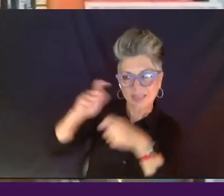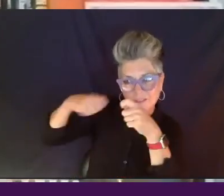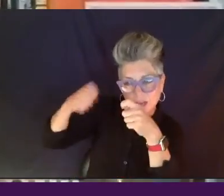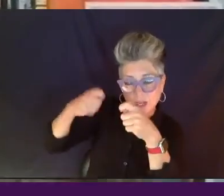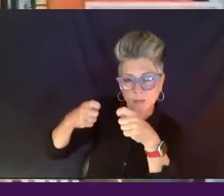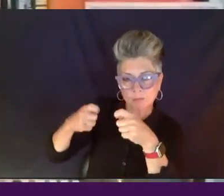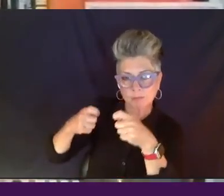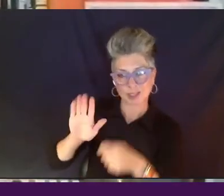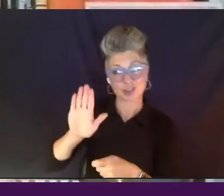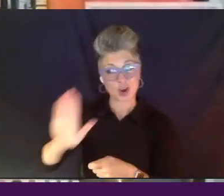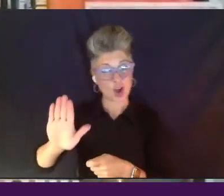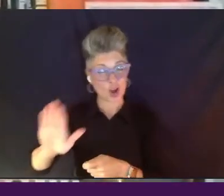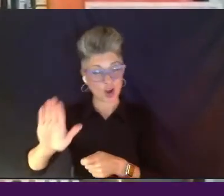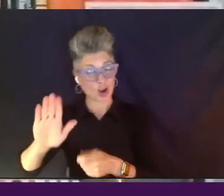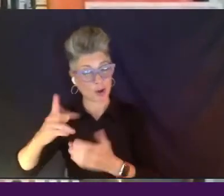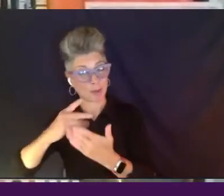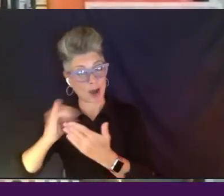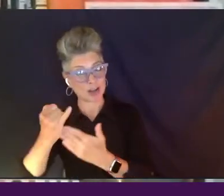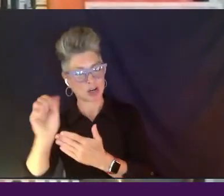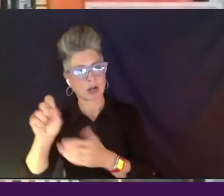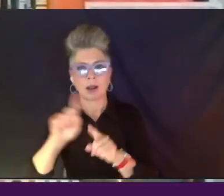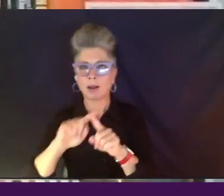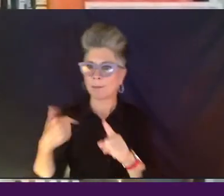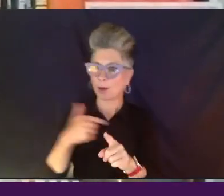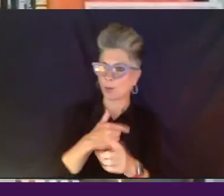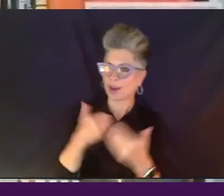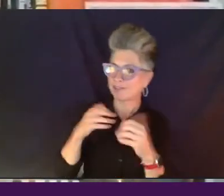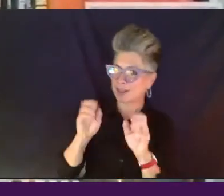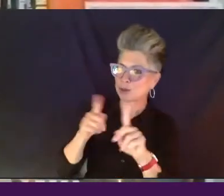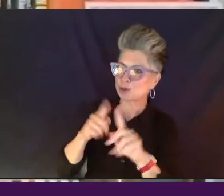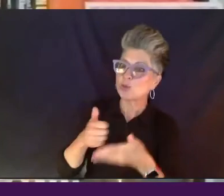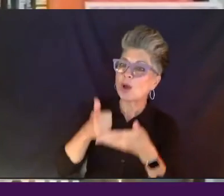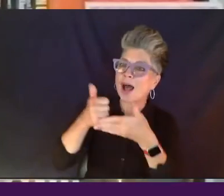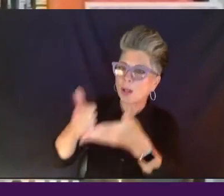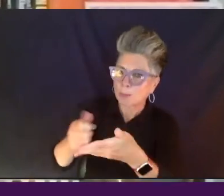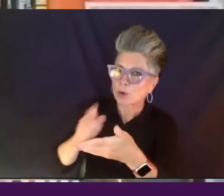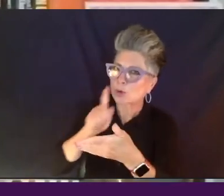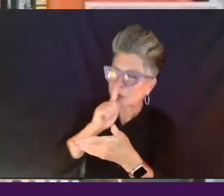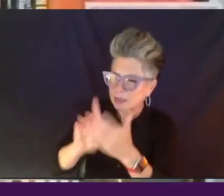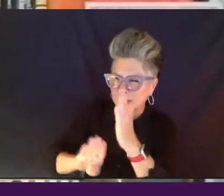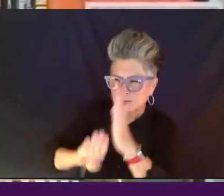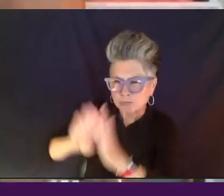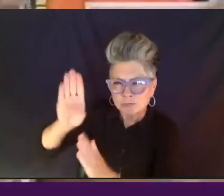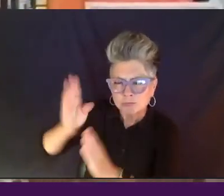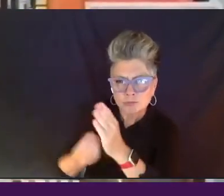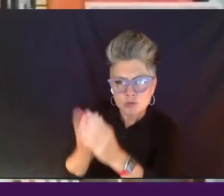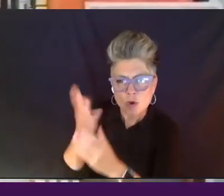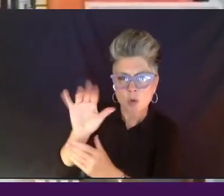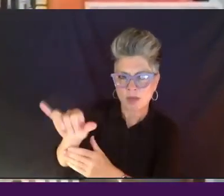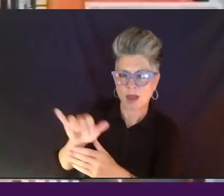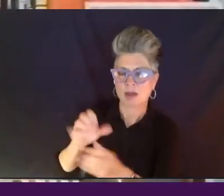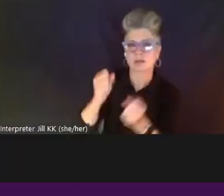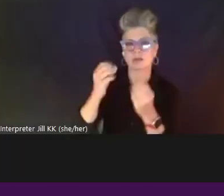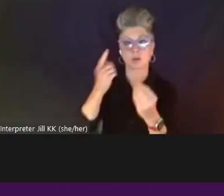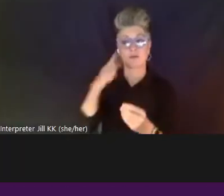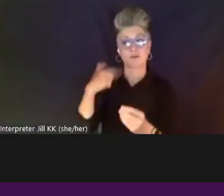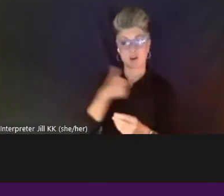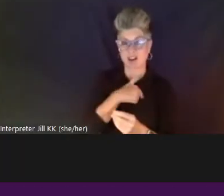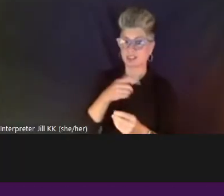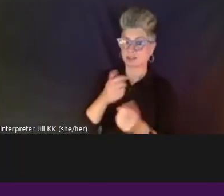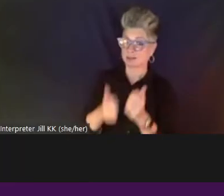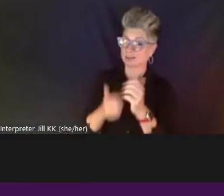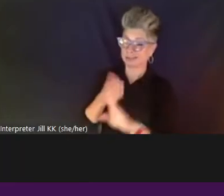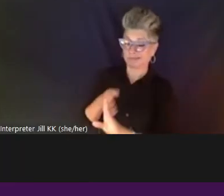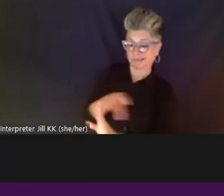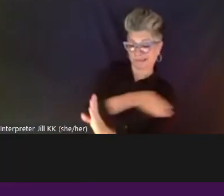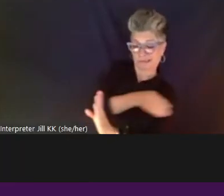help her birth it. And so I think we're, for us, it's the earlier, the better. Okay,